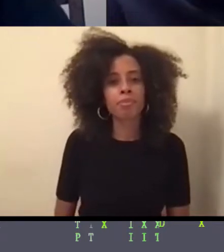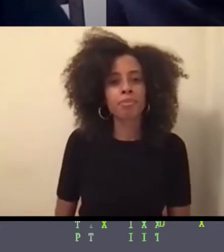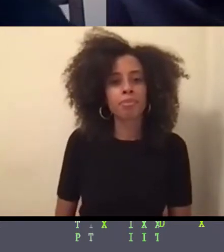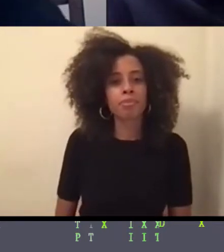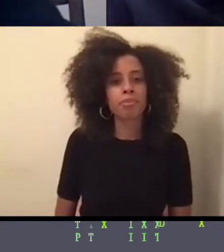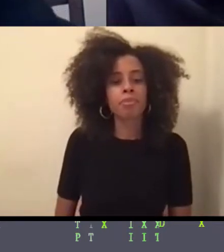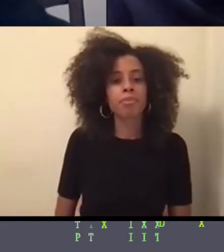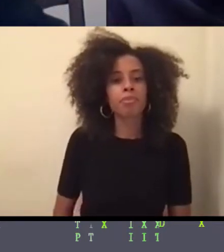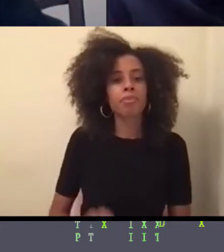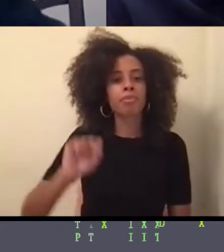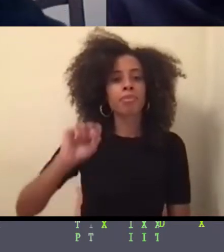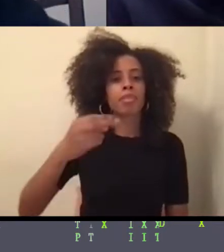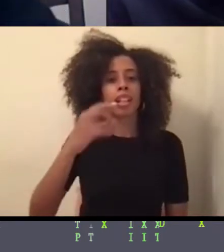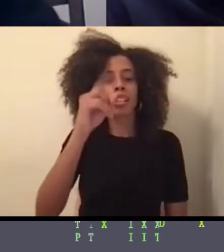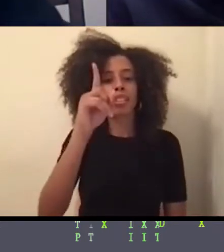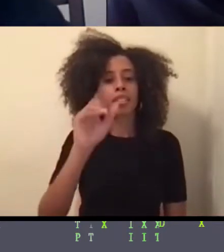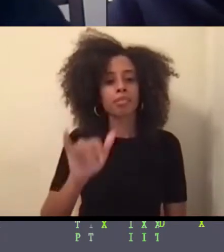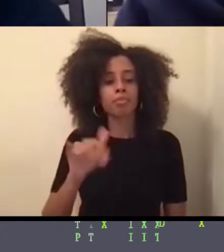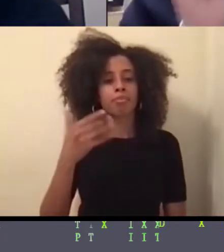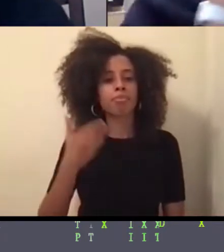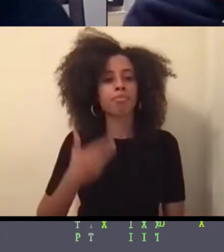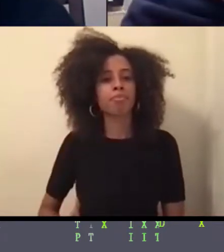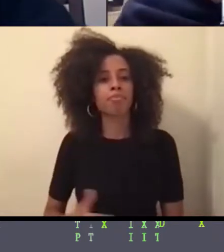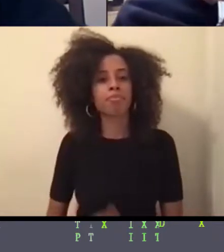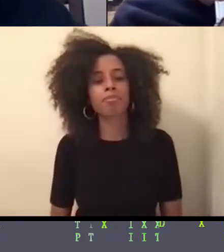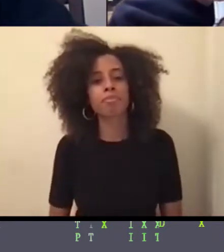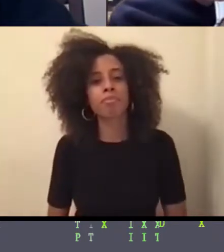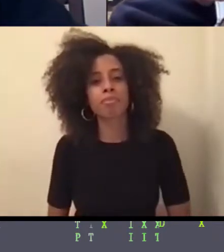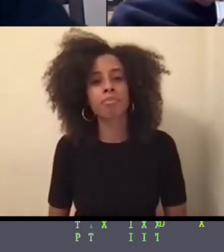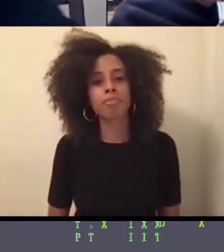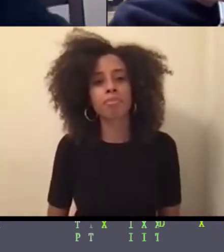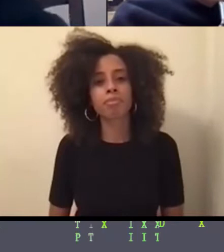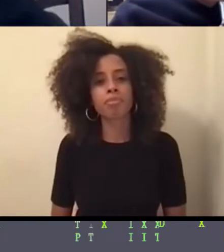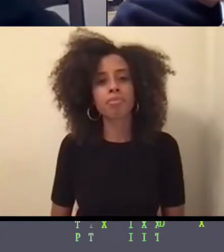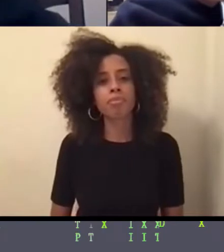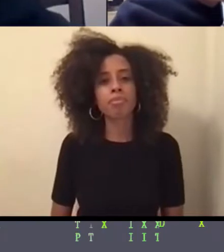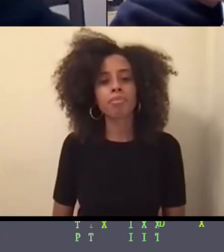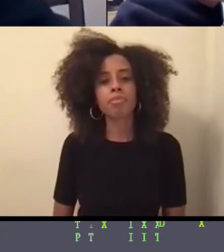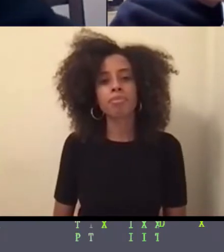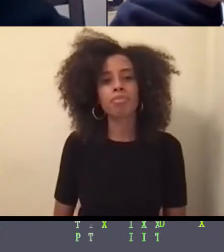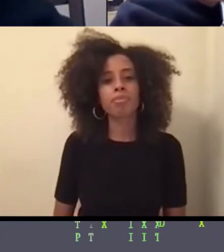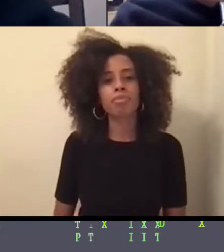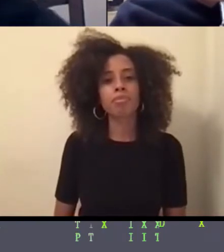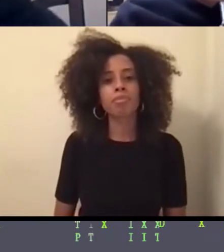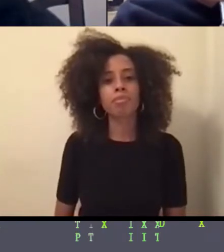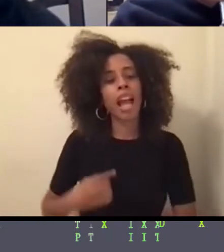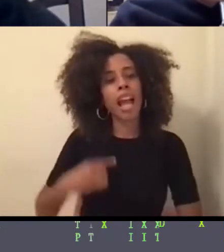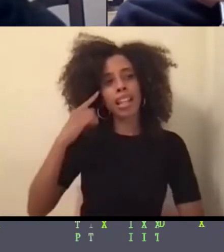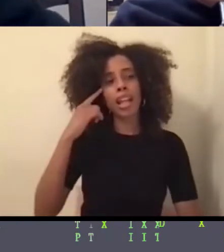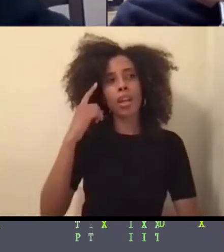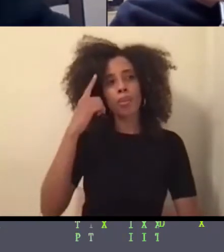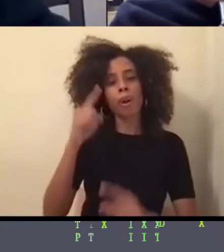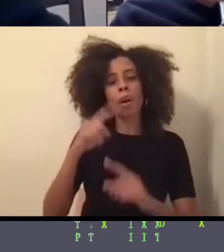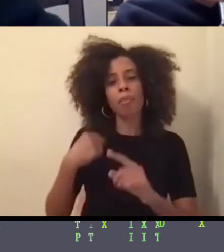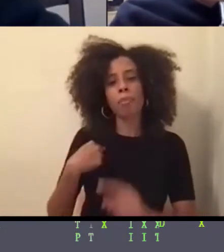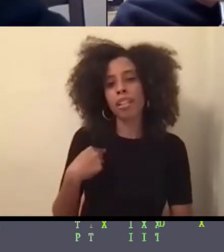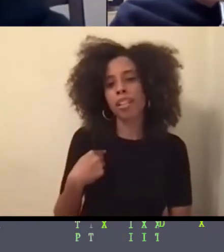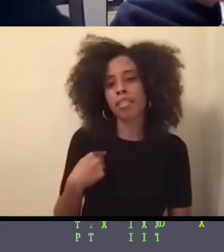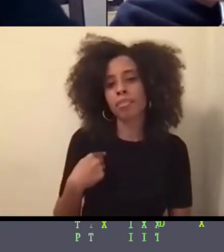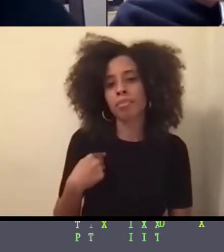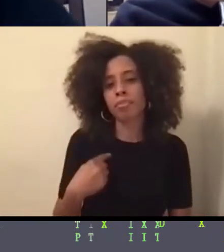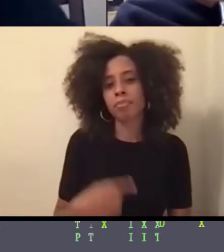I think that, like, for me, I have, like, again, different, like you said, different